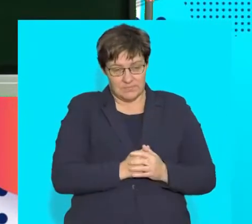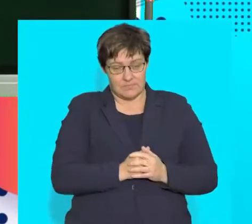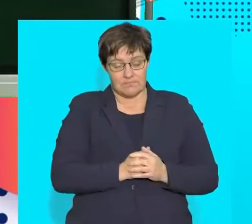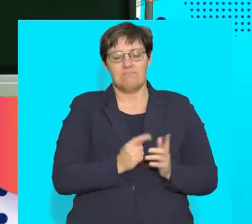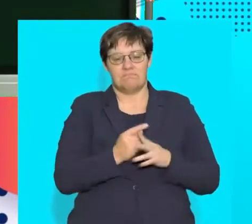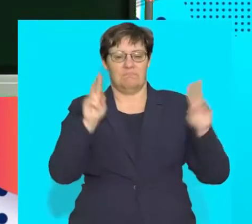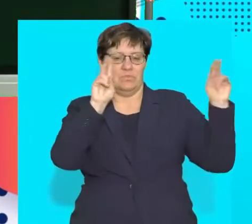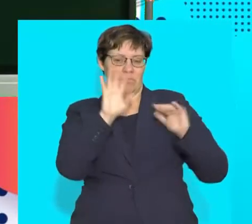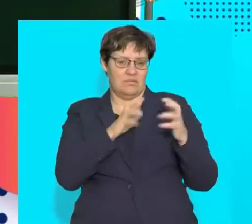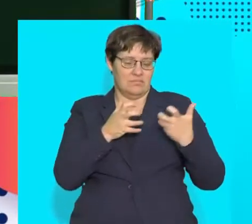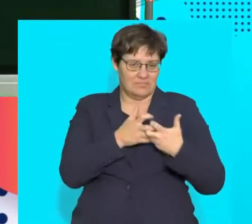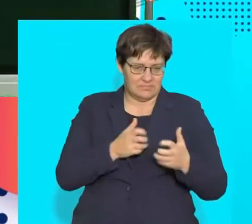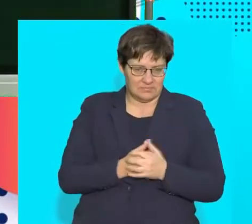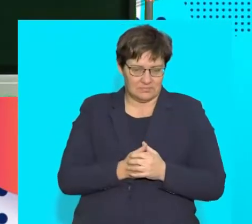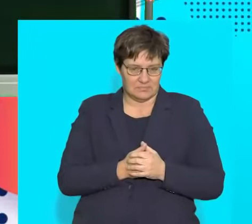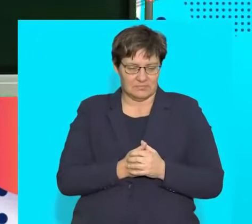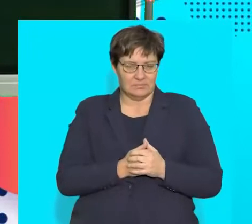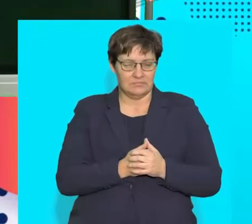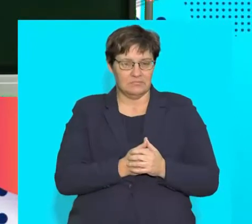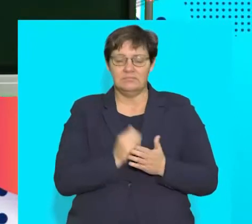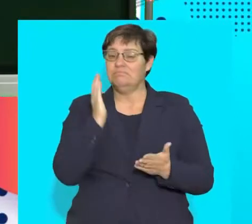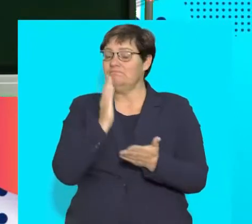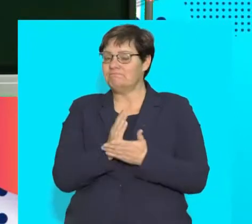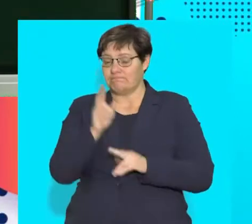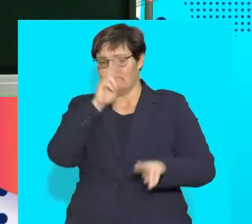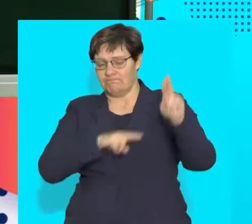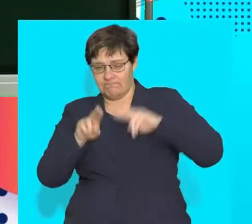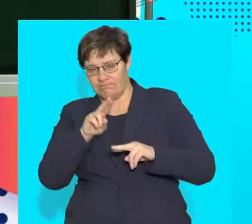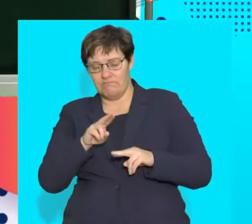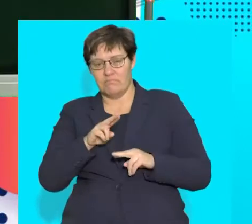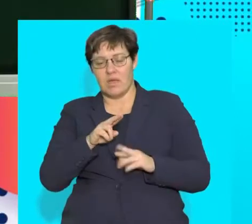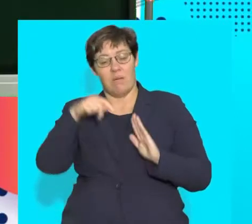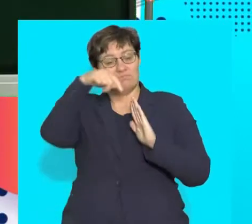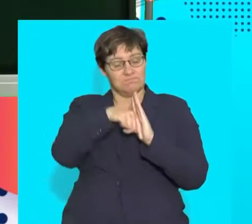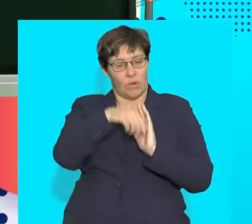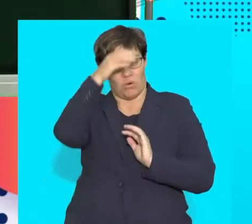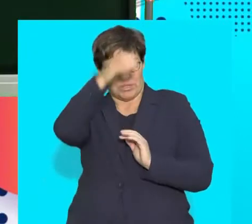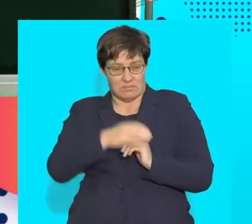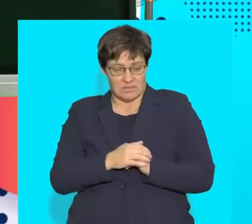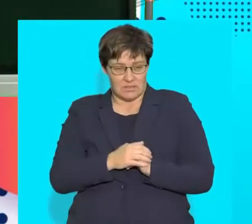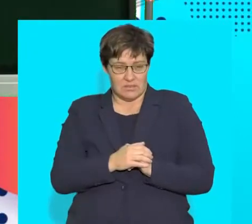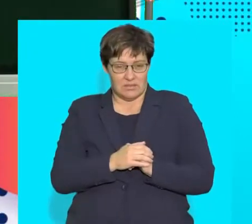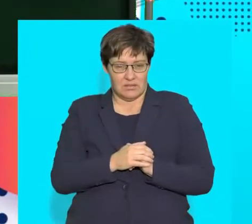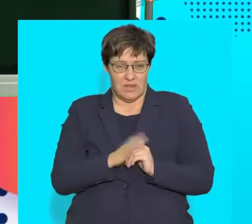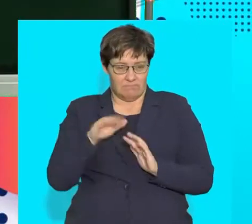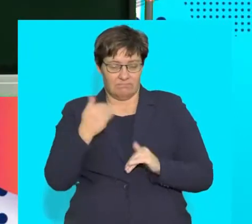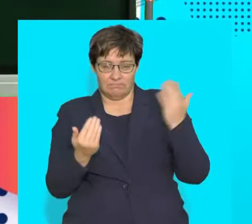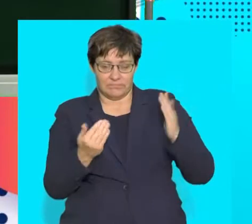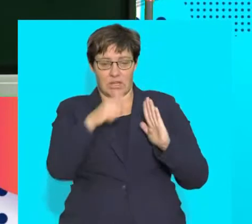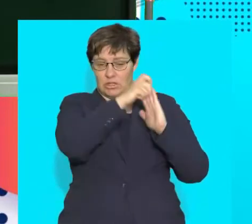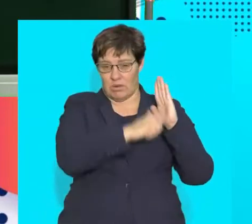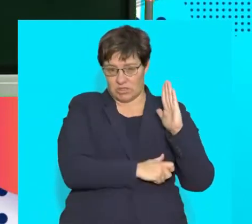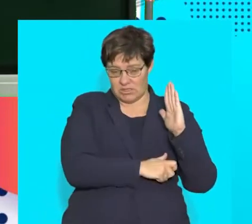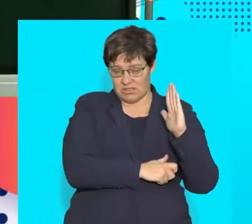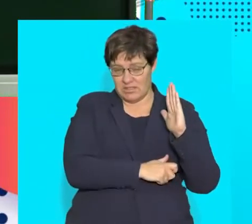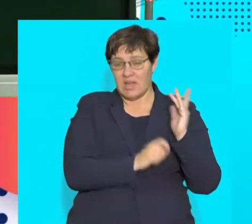a topic. So let's get straight into the lesson, have an overview of the core concepts, spend some time unpacking some terminology, and